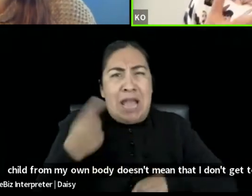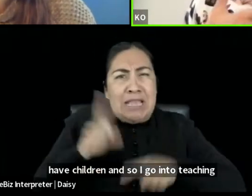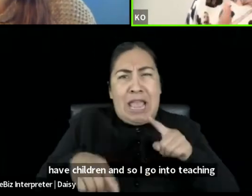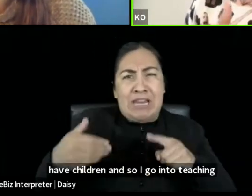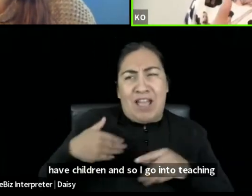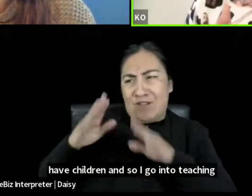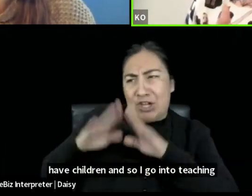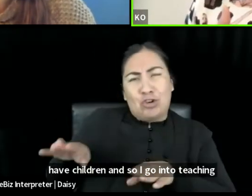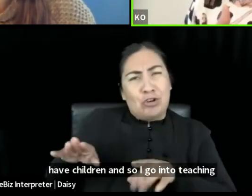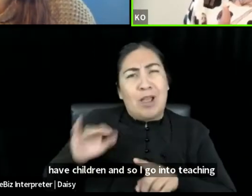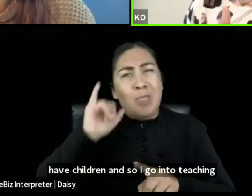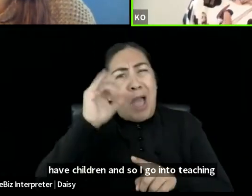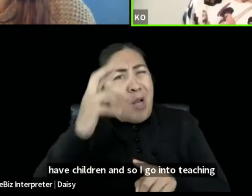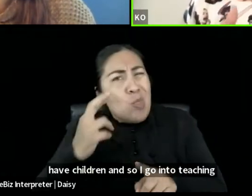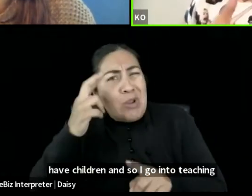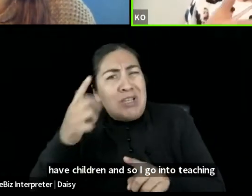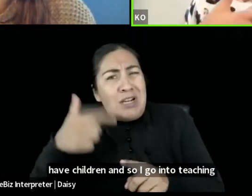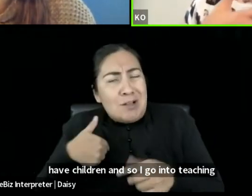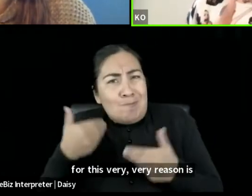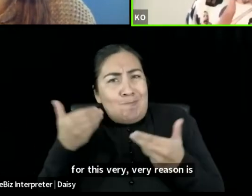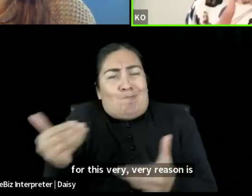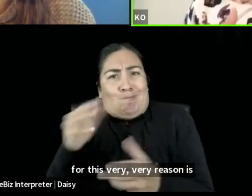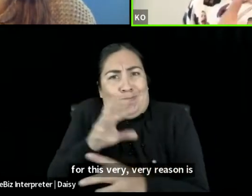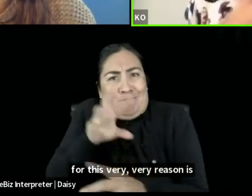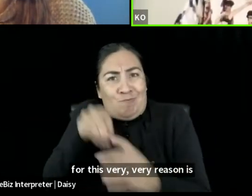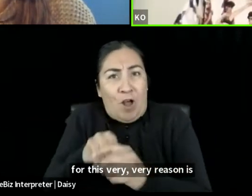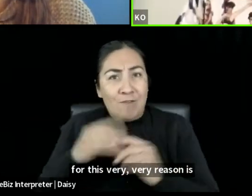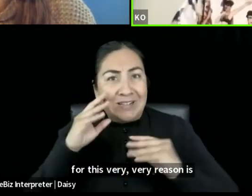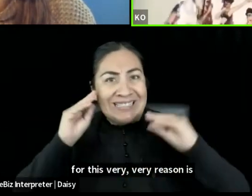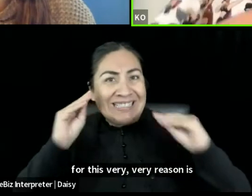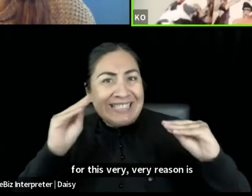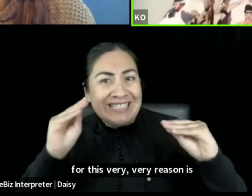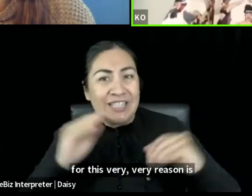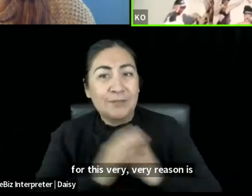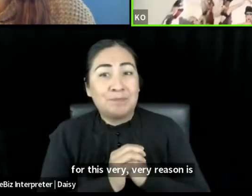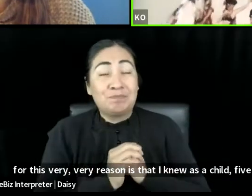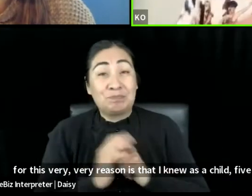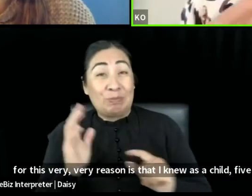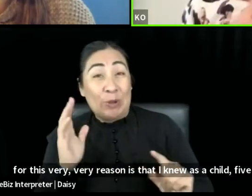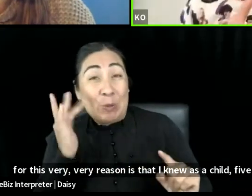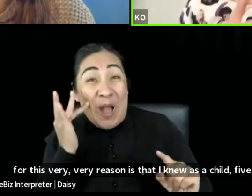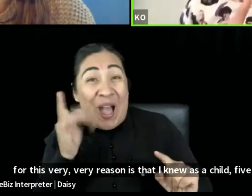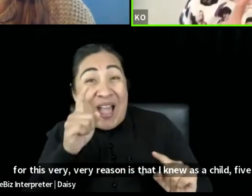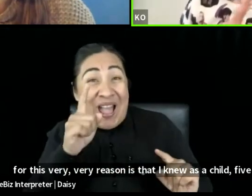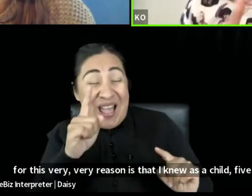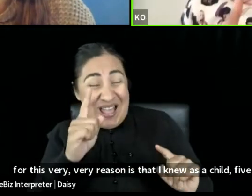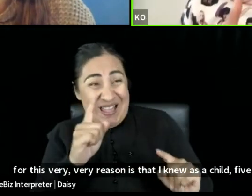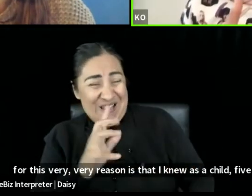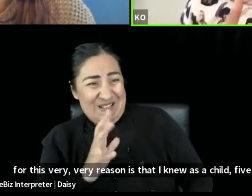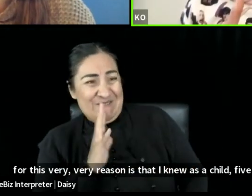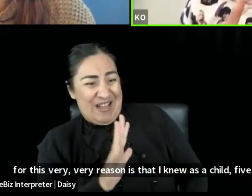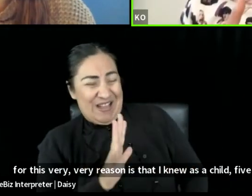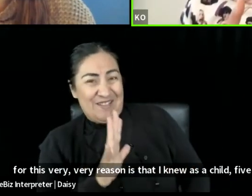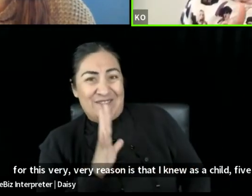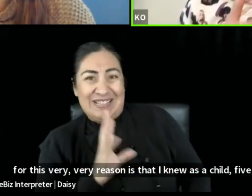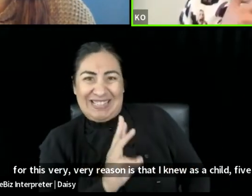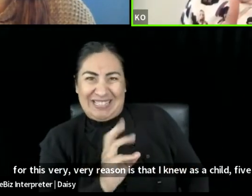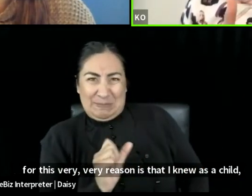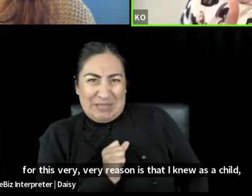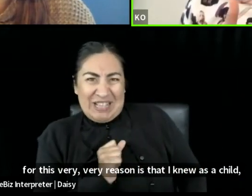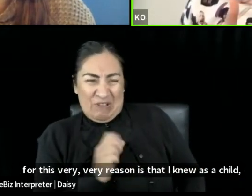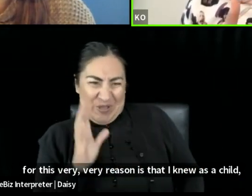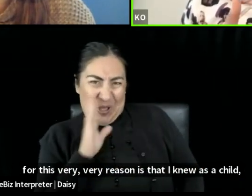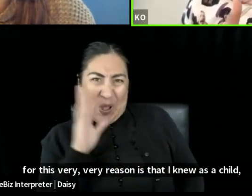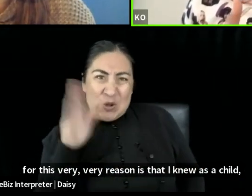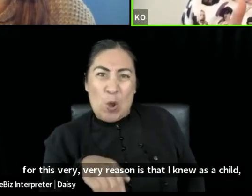very, very reason is that I knew as a child, five, six, that I had something to offer. And I